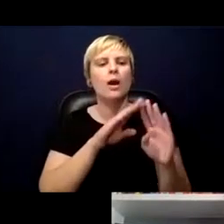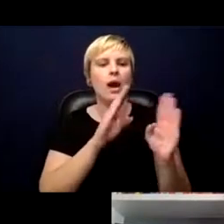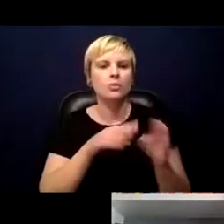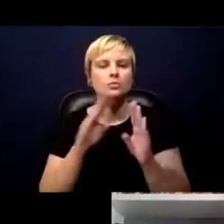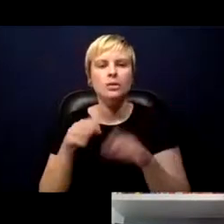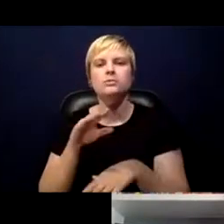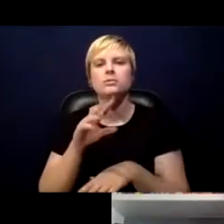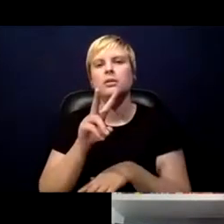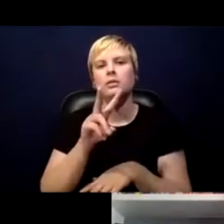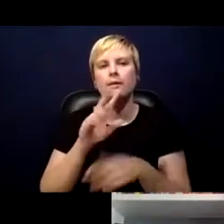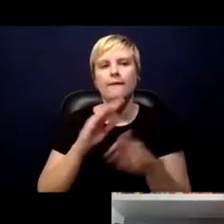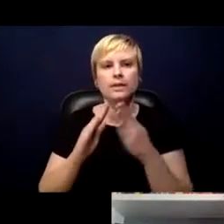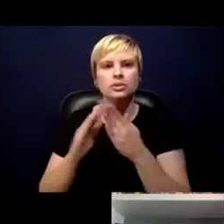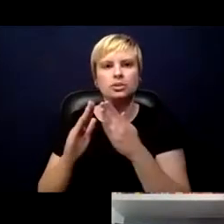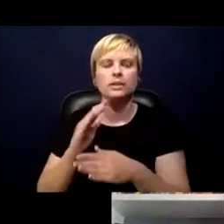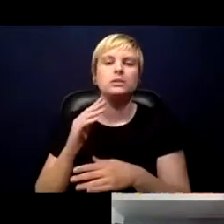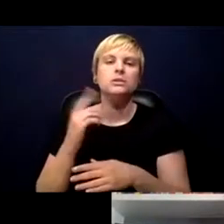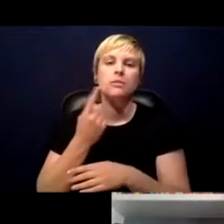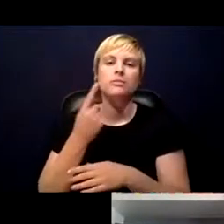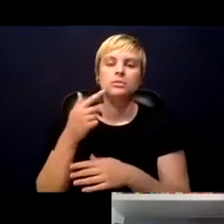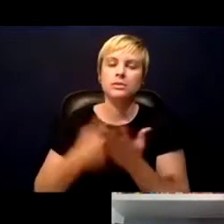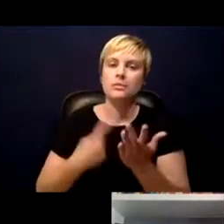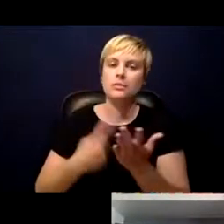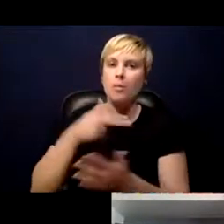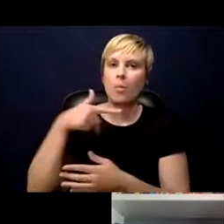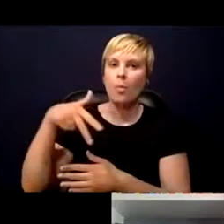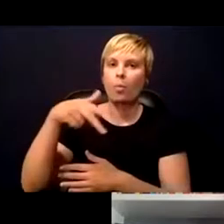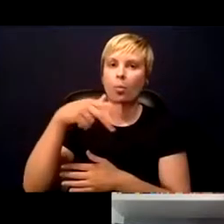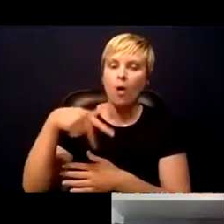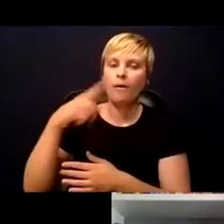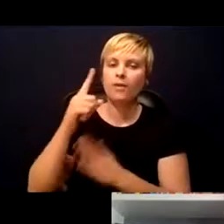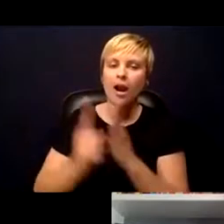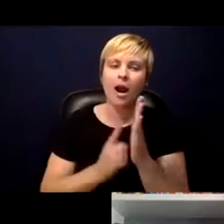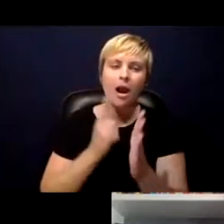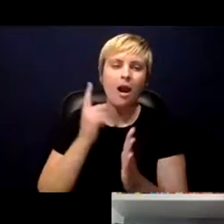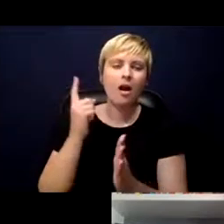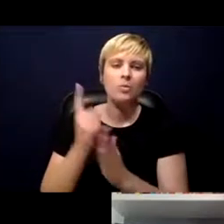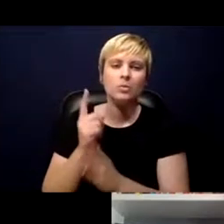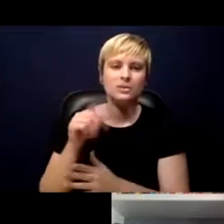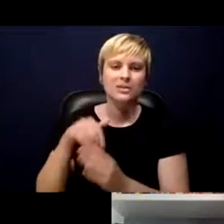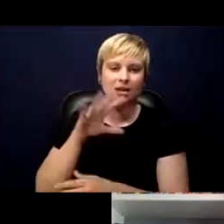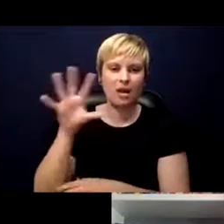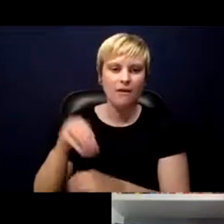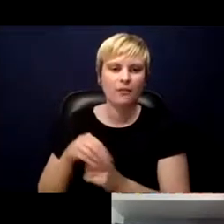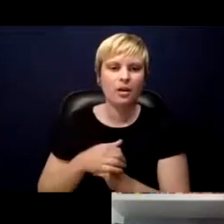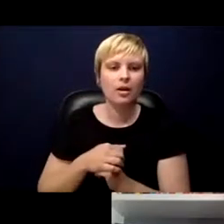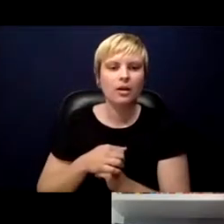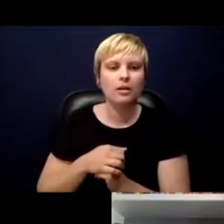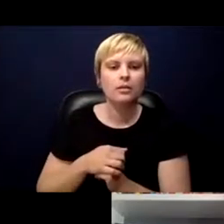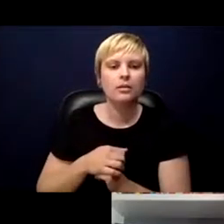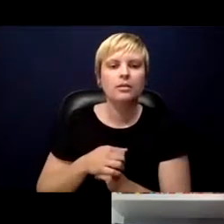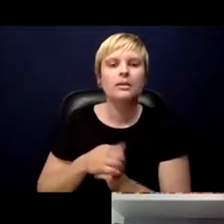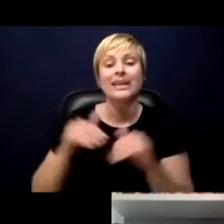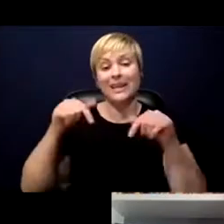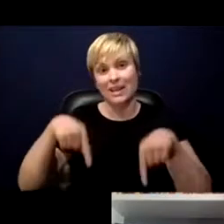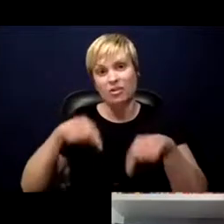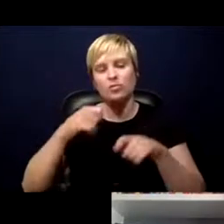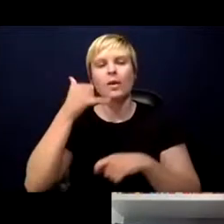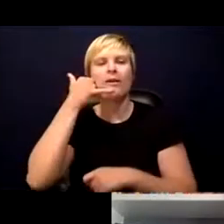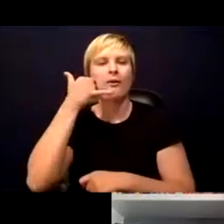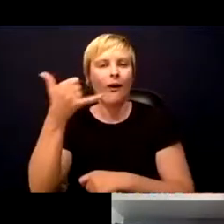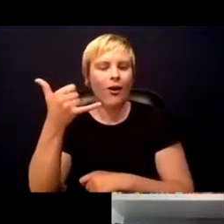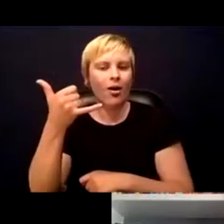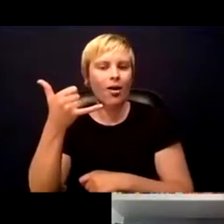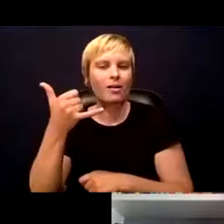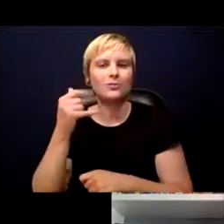sometimes working hours here. You can reach your home by an alley. You can call a phone. You can, you know the